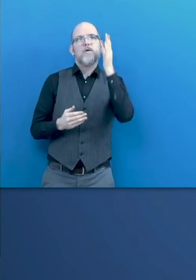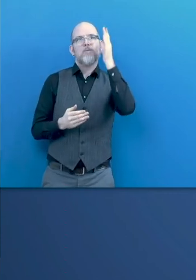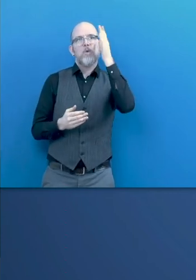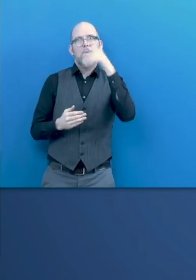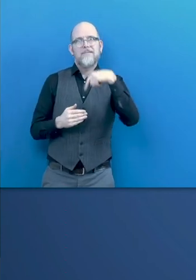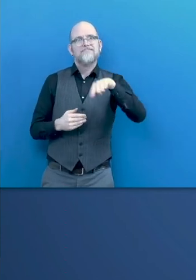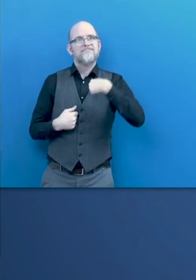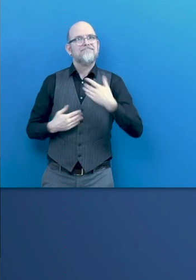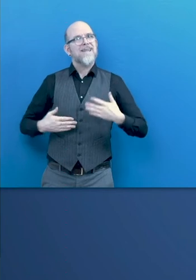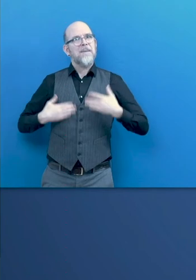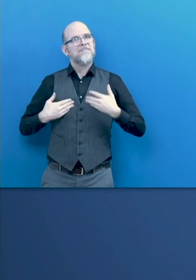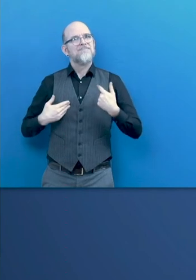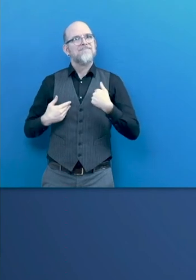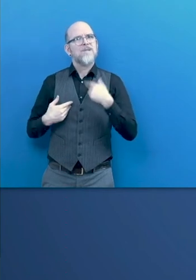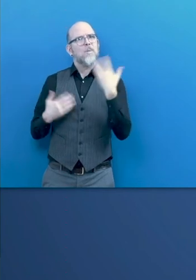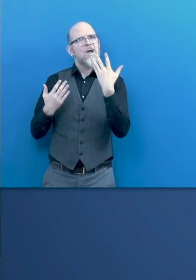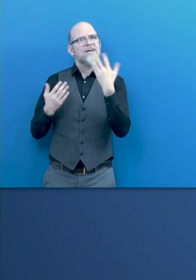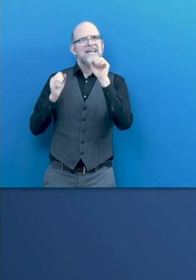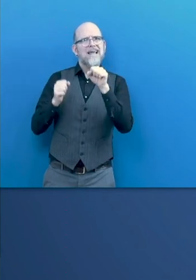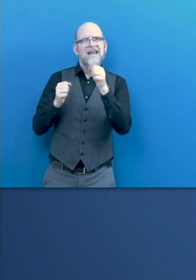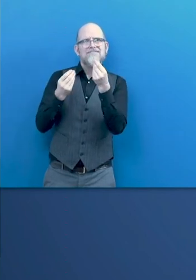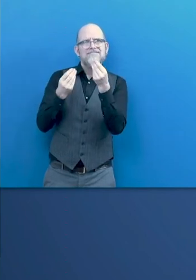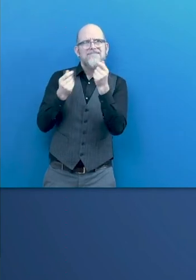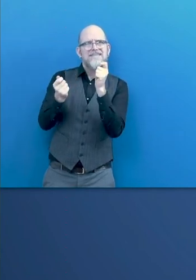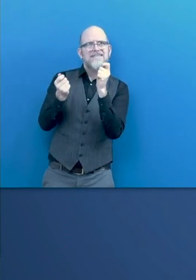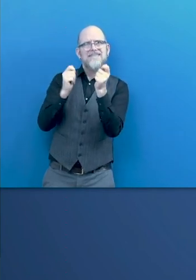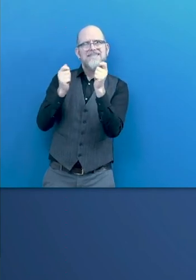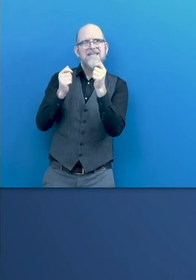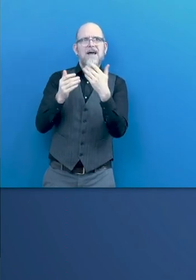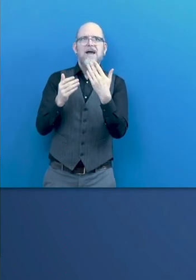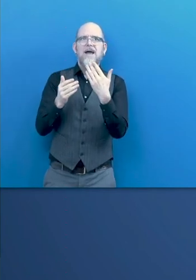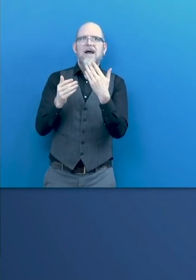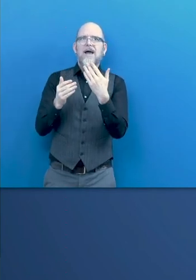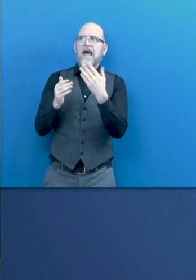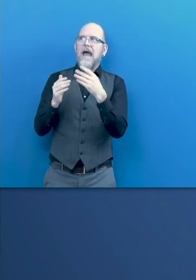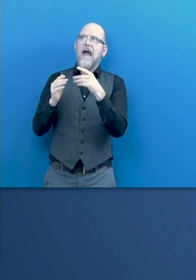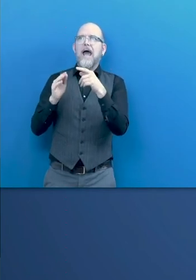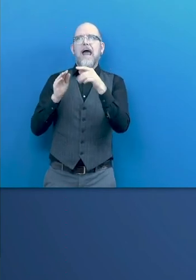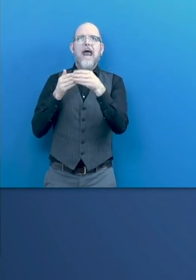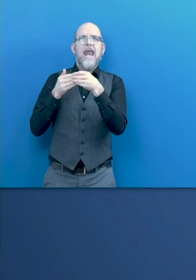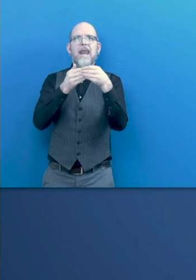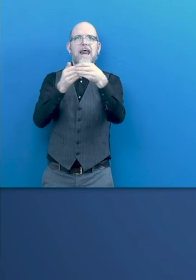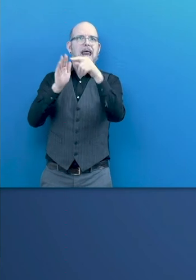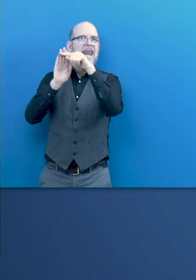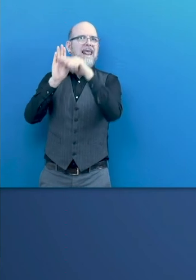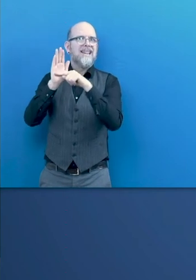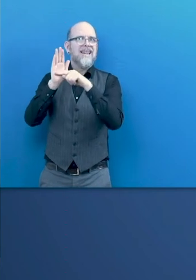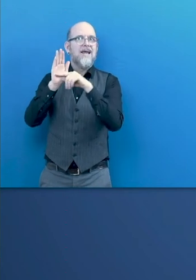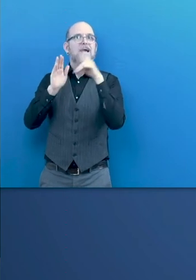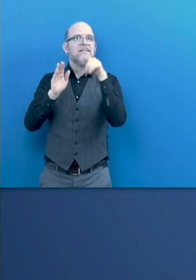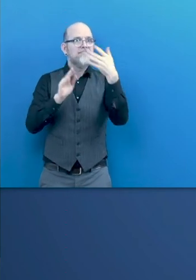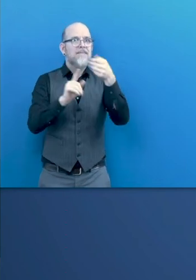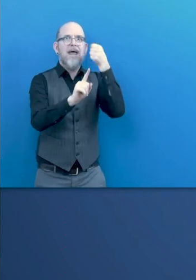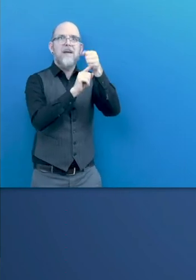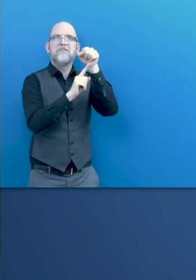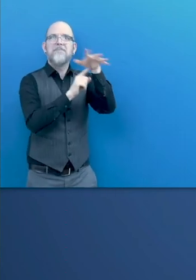to be the impact of these new policies. But as COVID-19 has demonstrated, fast adaptation is